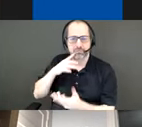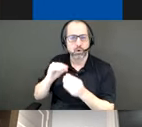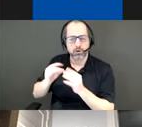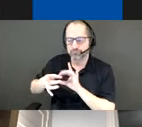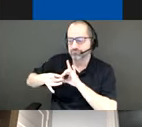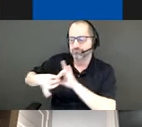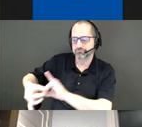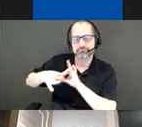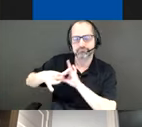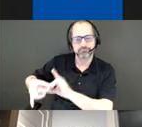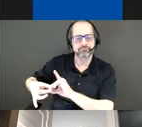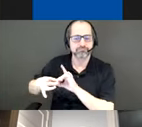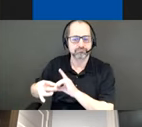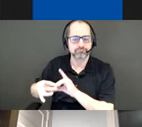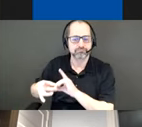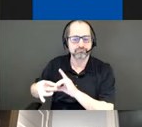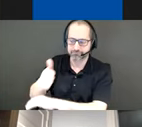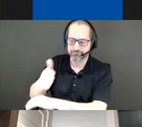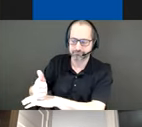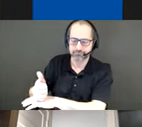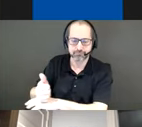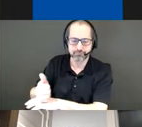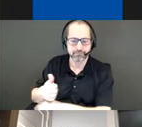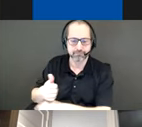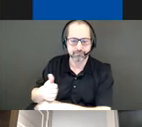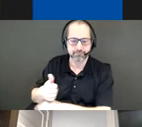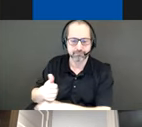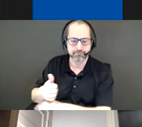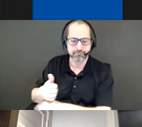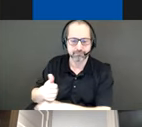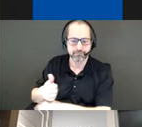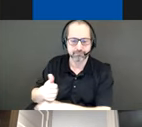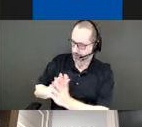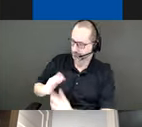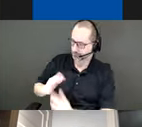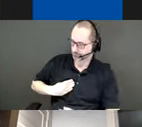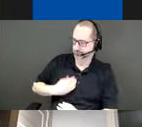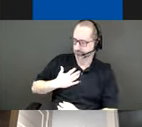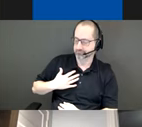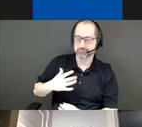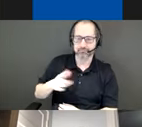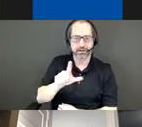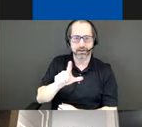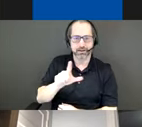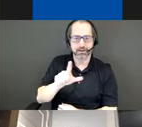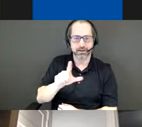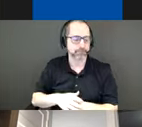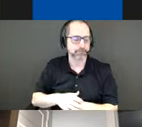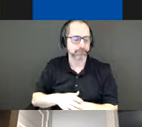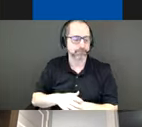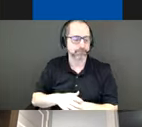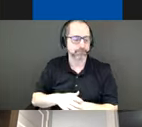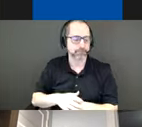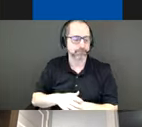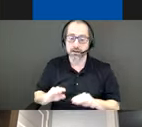installation that will come to life to people its presence. Obviously the conditions here are not